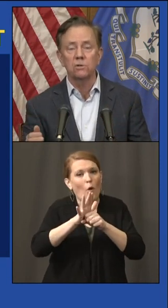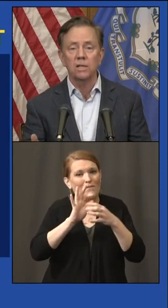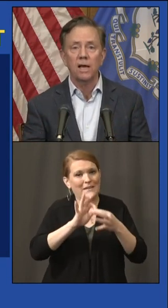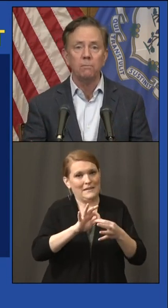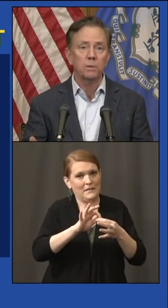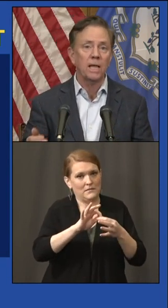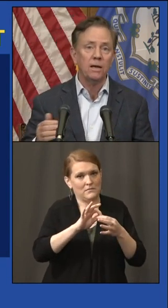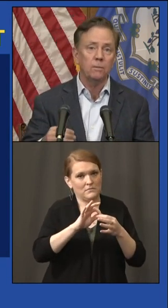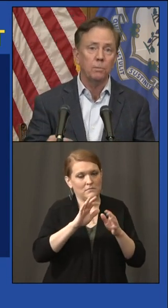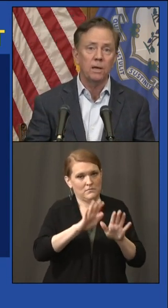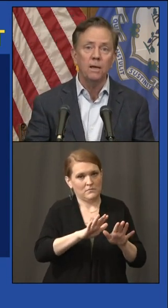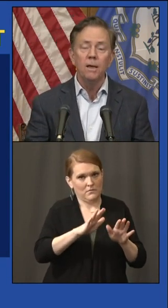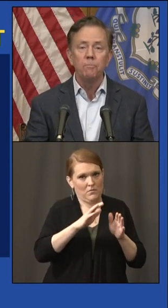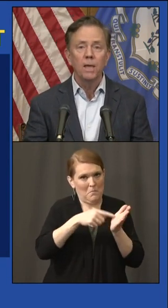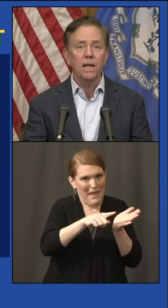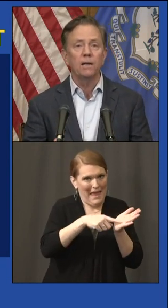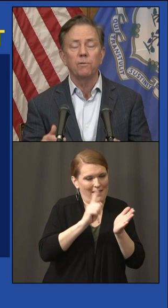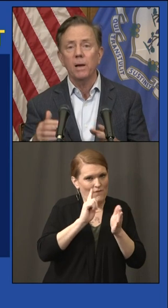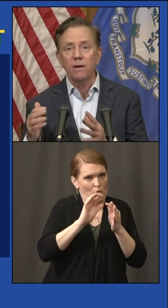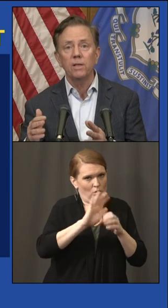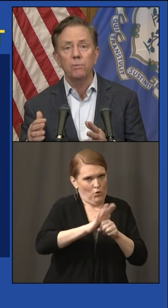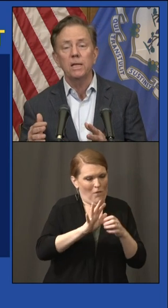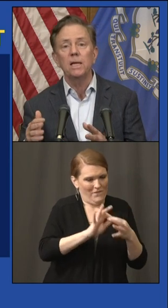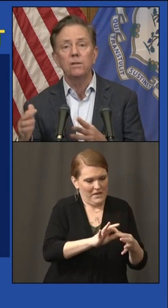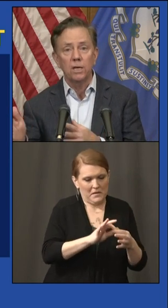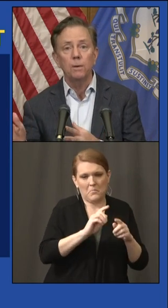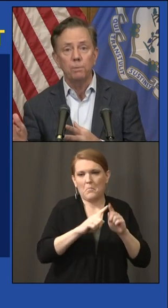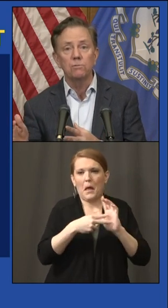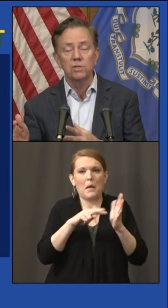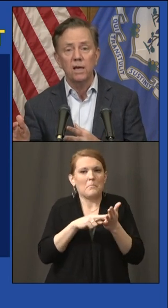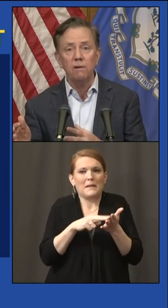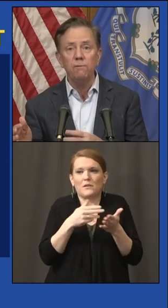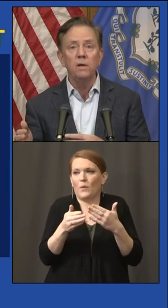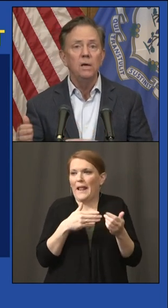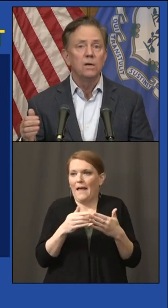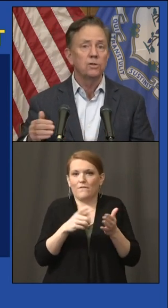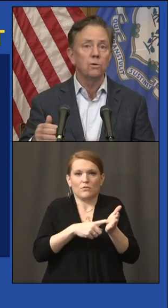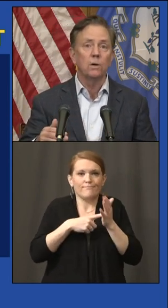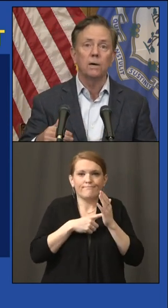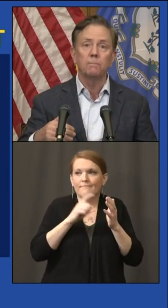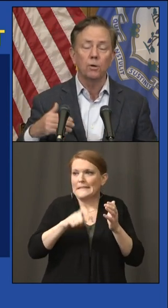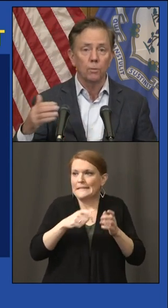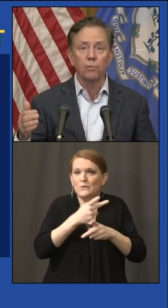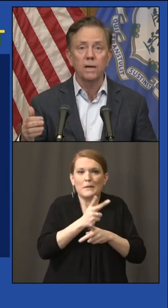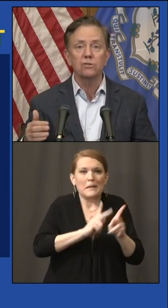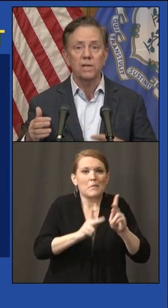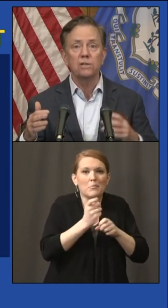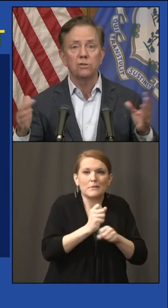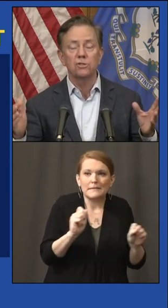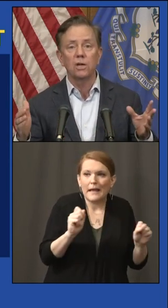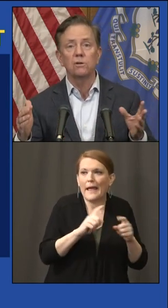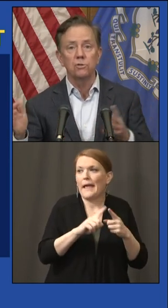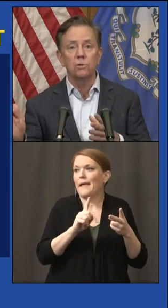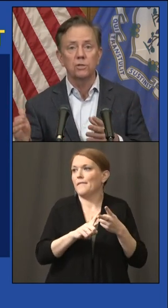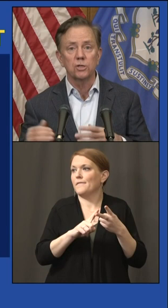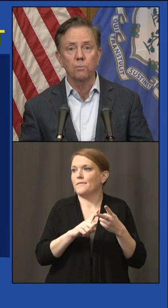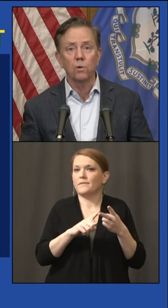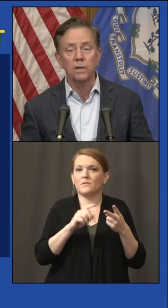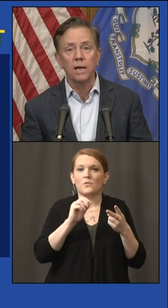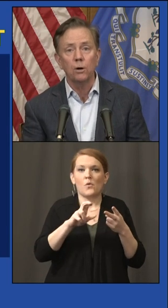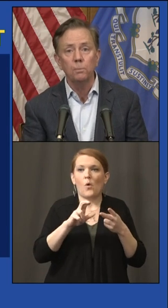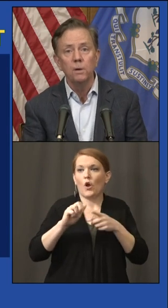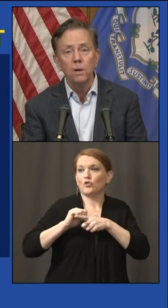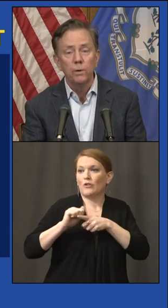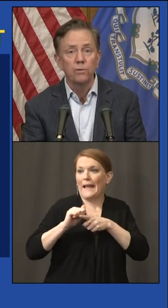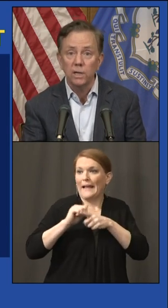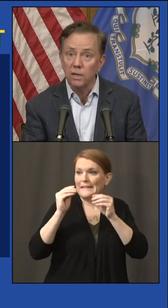details on that. But that can be anything from everything we need to keep you safe, to you know, apprentice teachers and others who can support